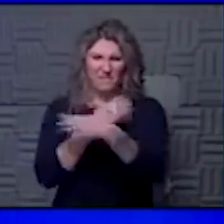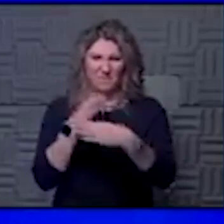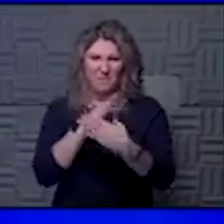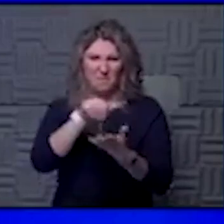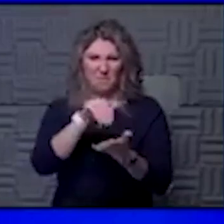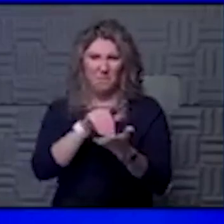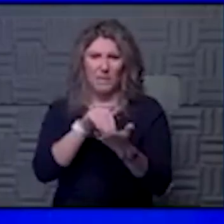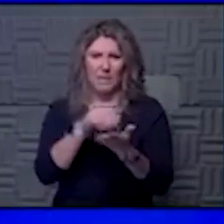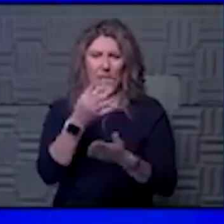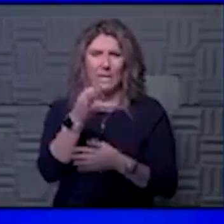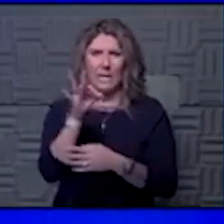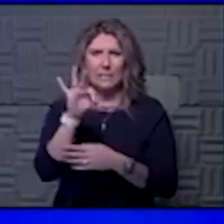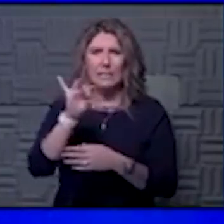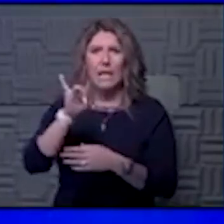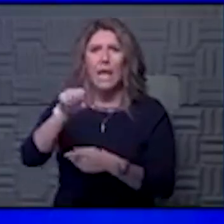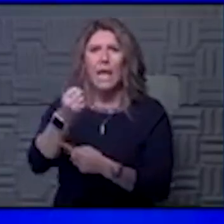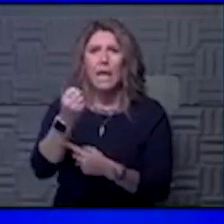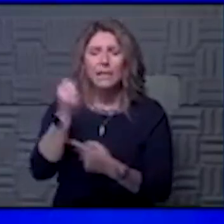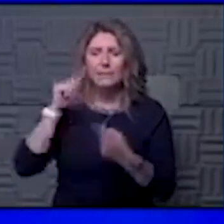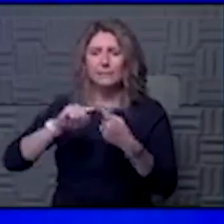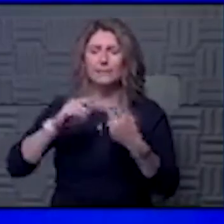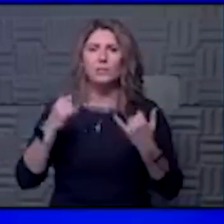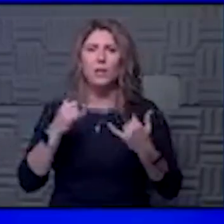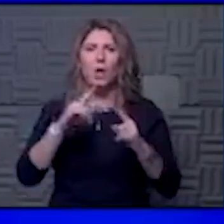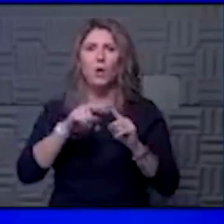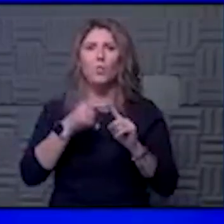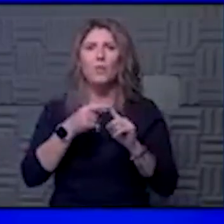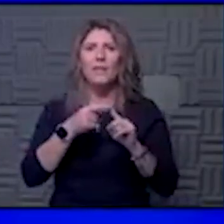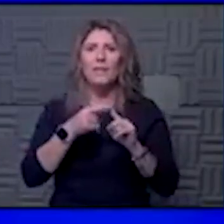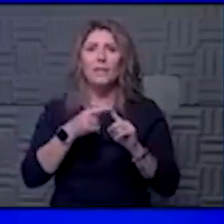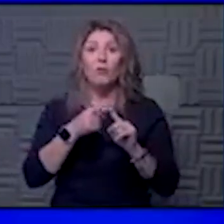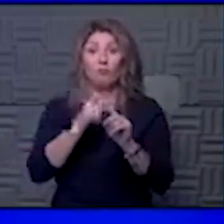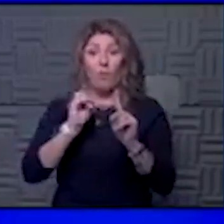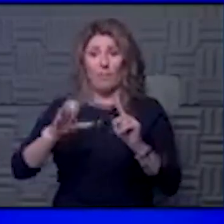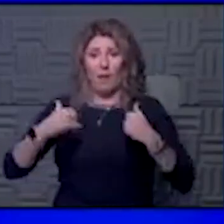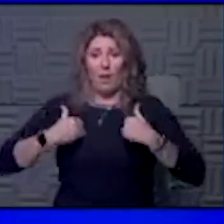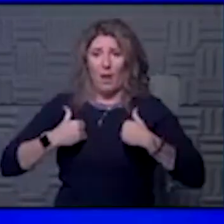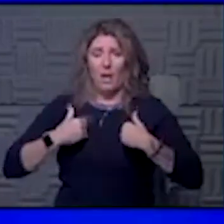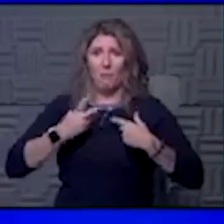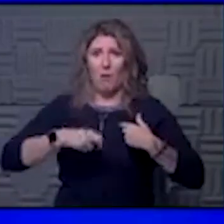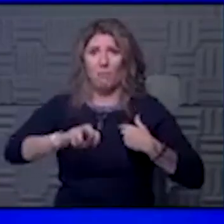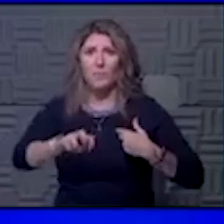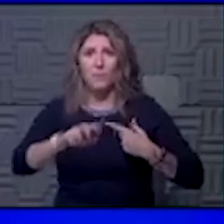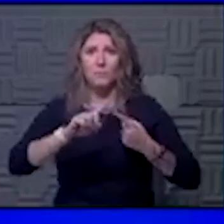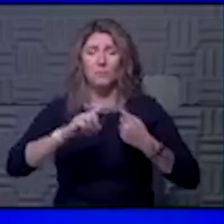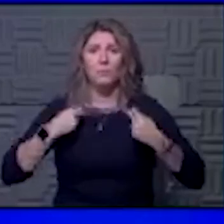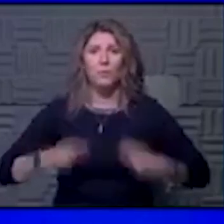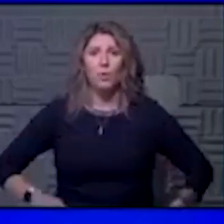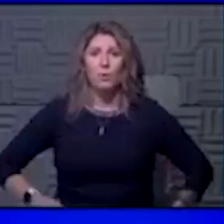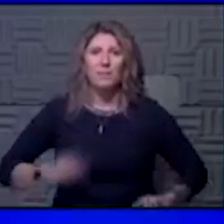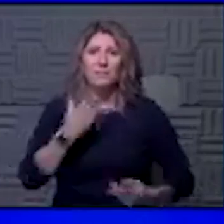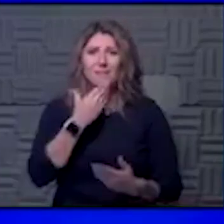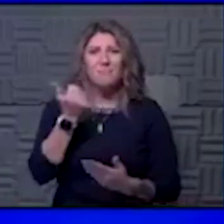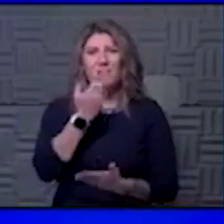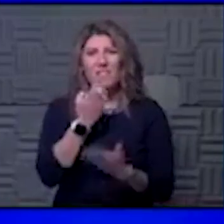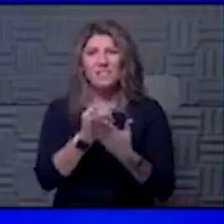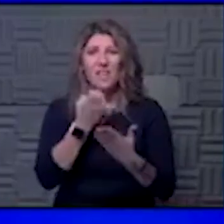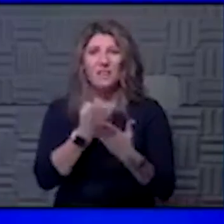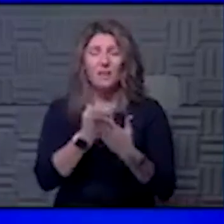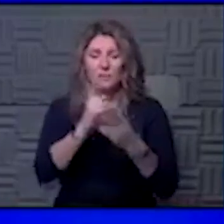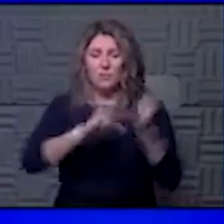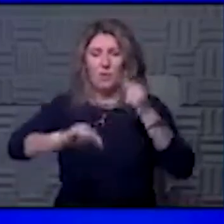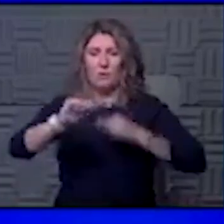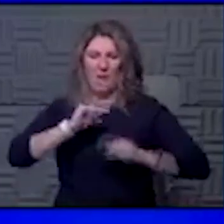-1980s till now, till when it jumped species. So that's the best evidence we have, looking back at the genome and